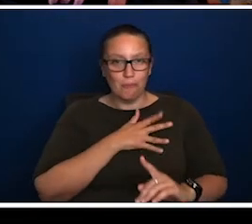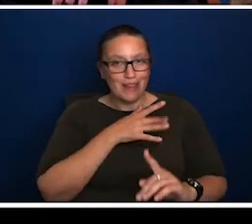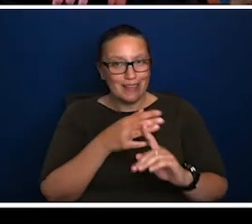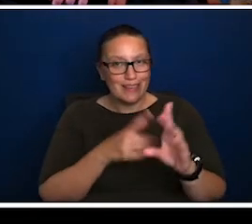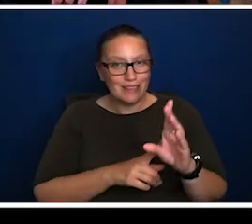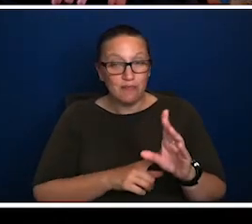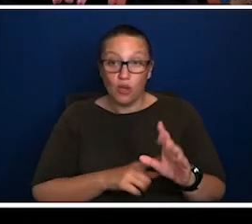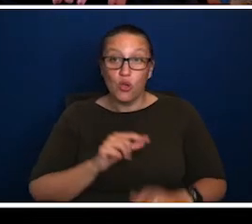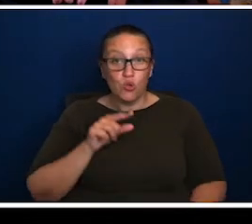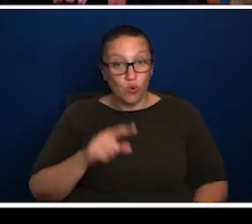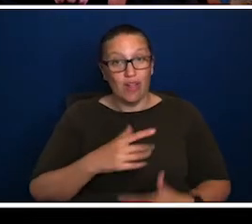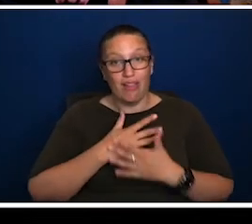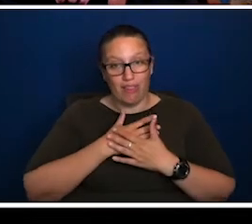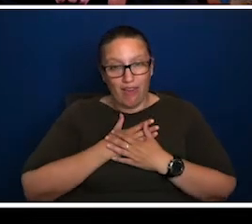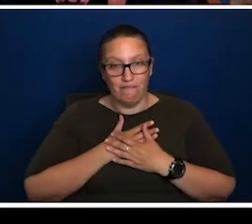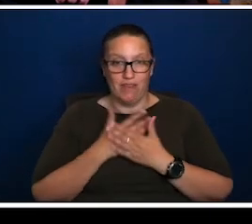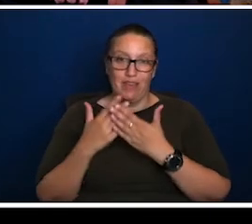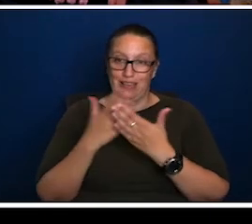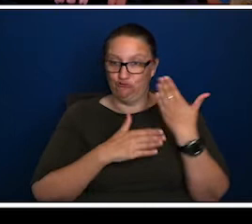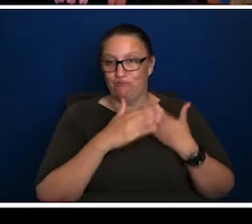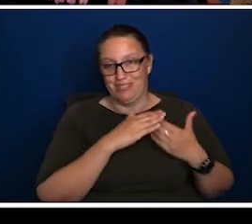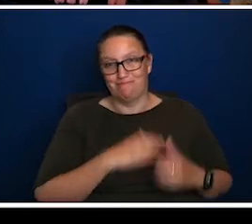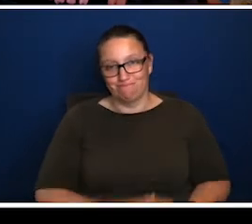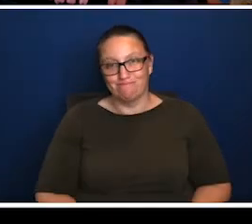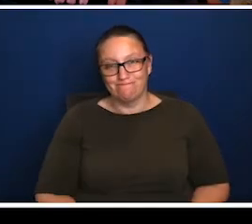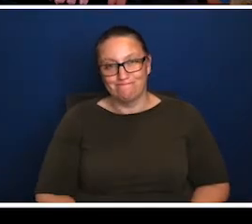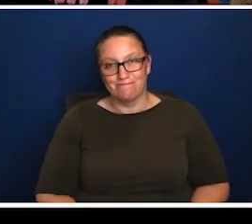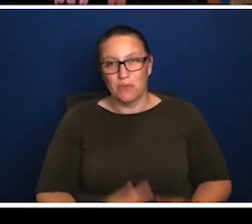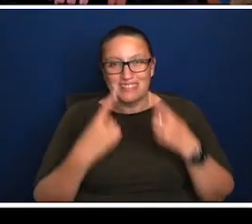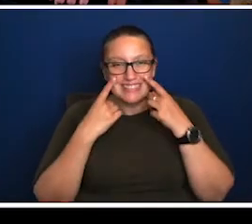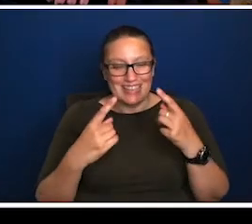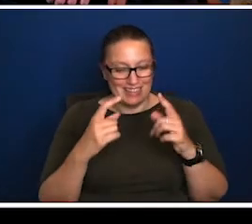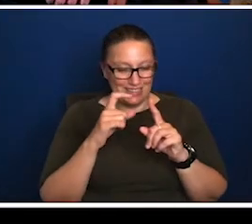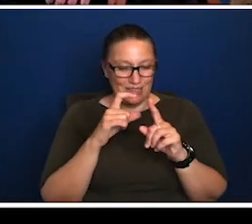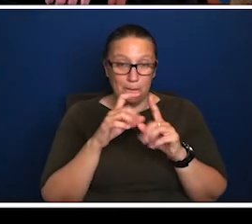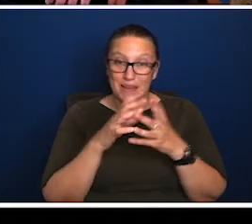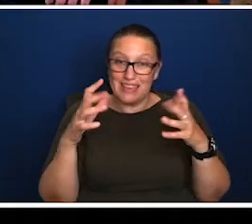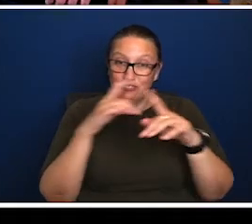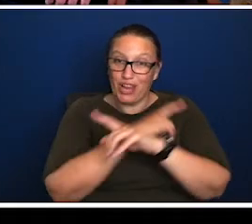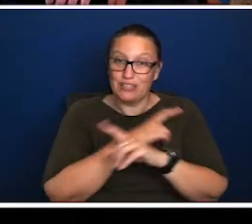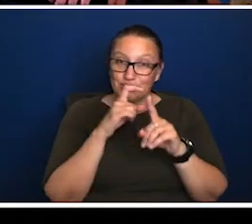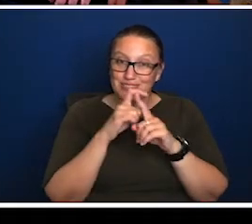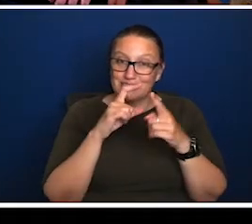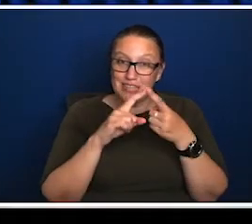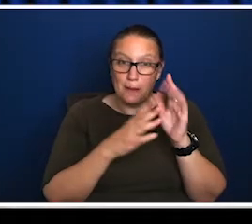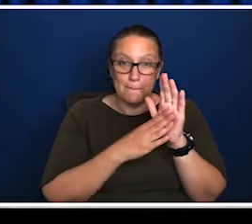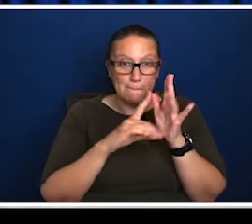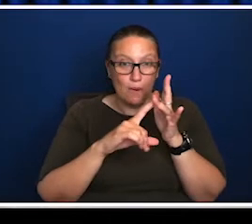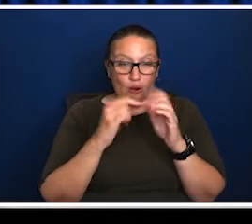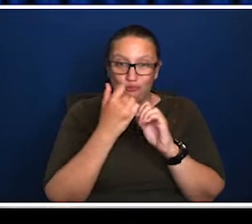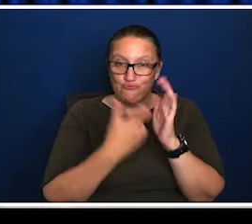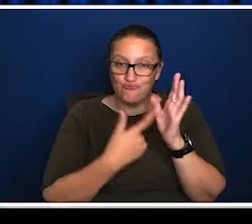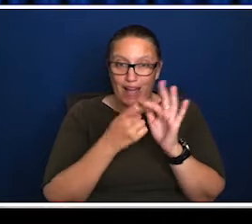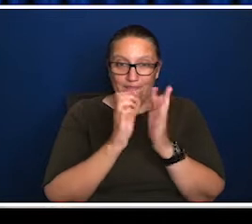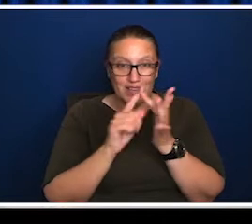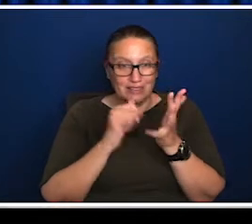also tracked the kind of major demographic evolutions we've seen in Australia in the past few decades. And, and you've sort of referenced, um, you know, how,